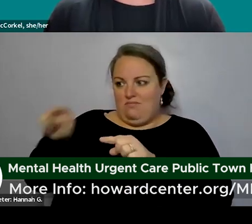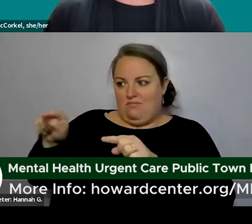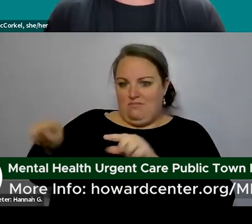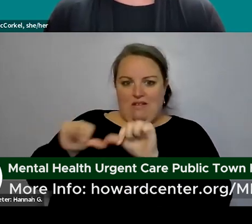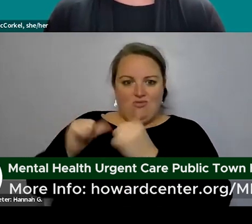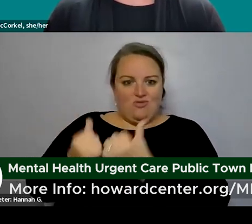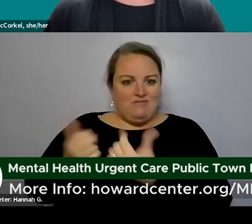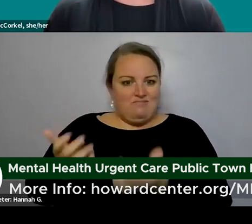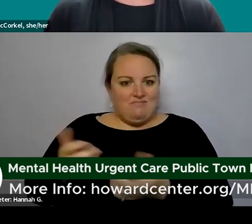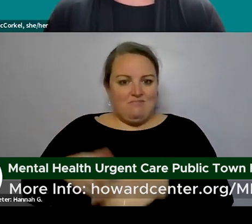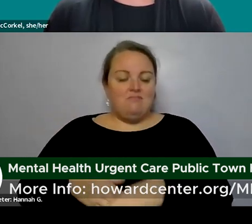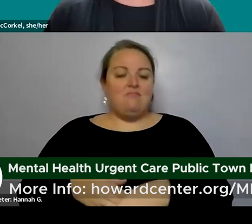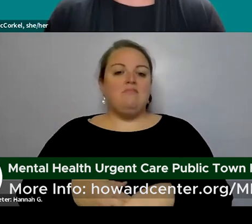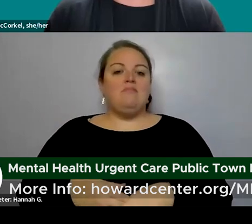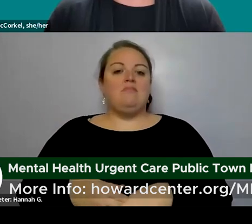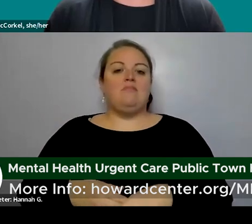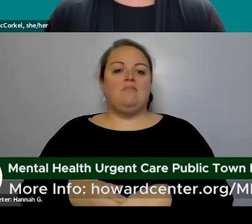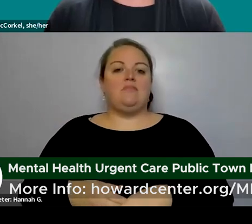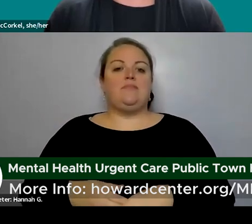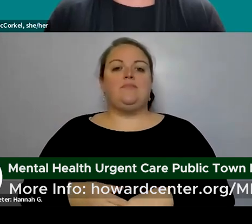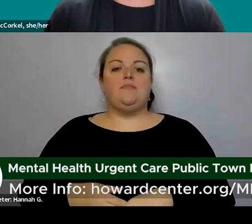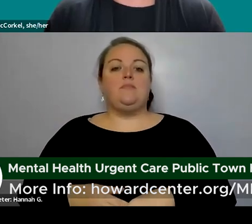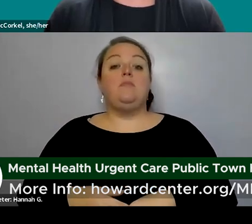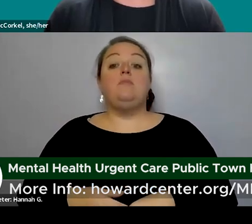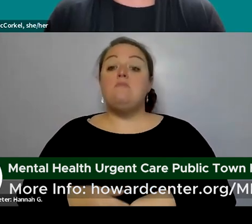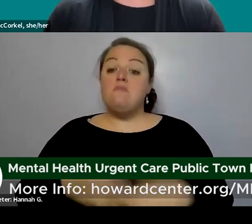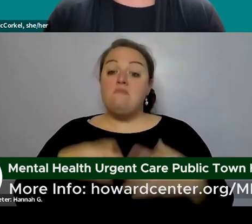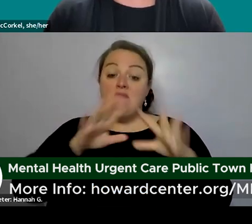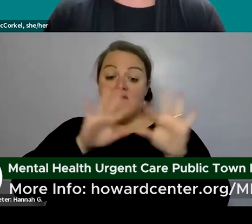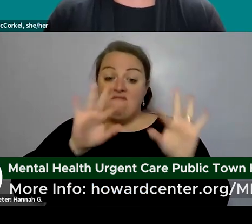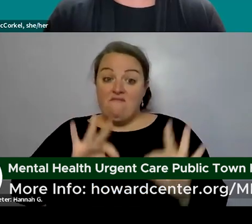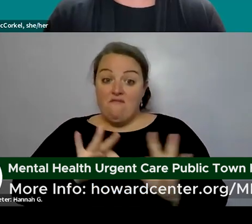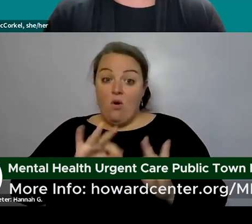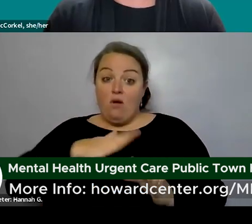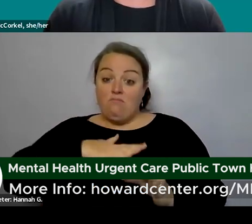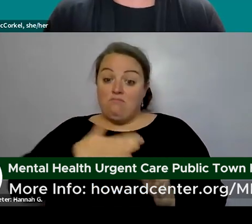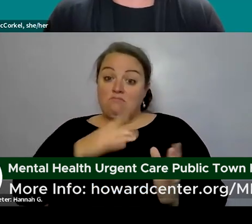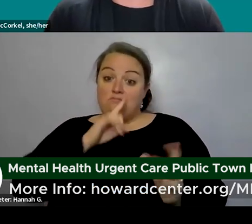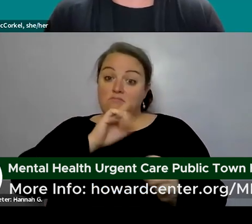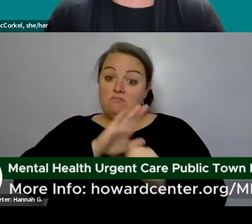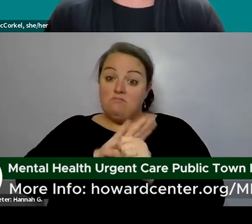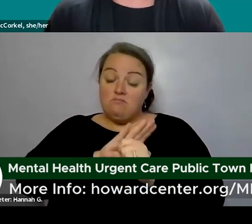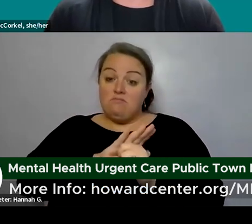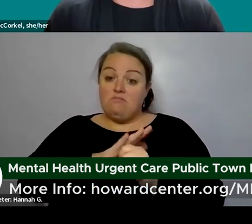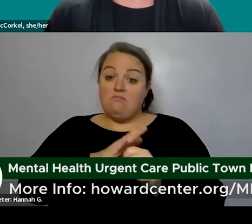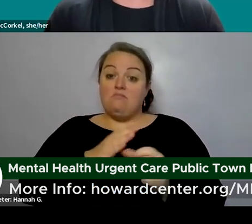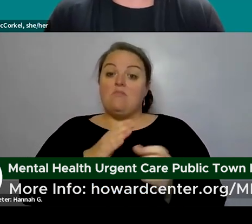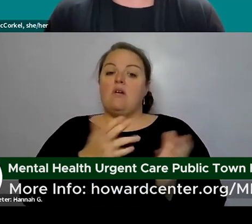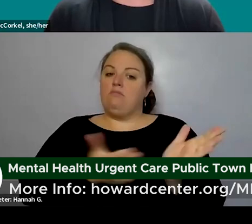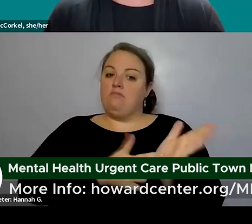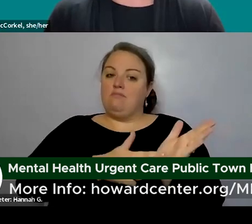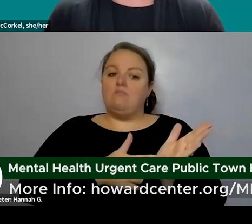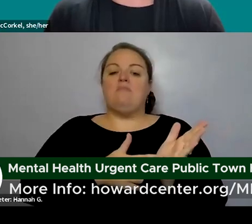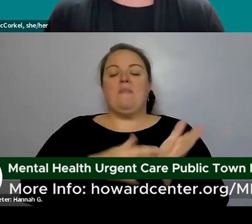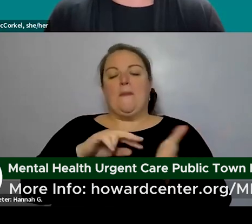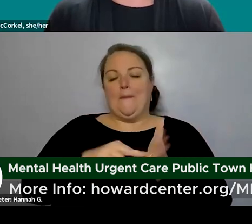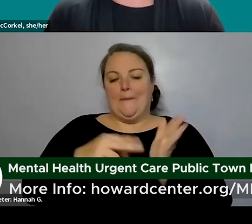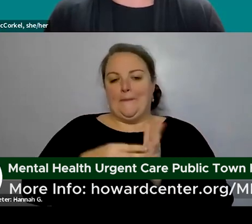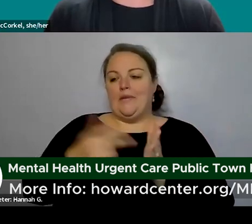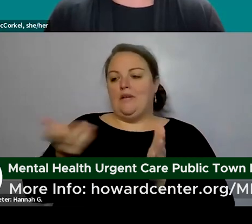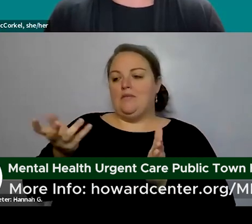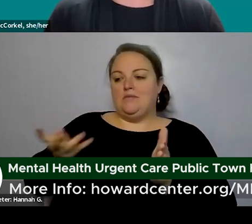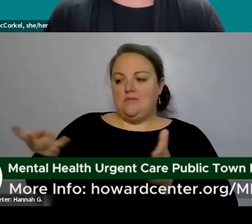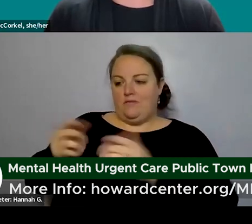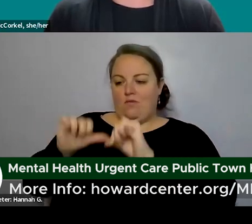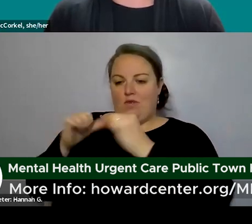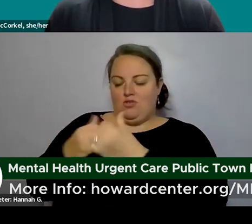we are able to have that consent form signed then we can share information and collaborate as needed so that a guest